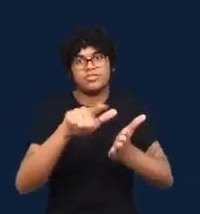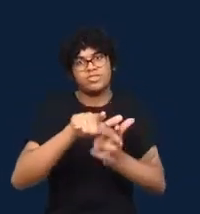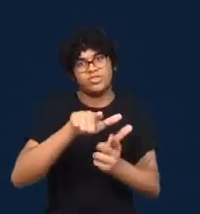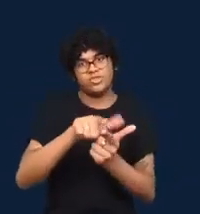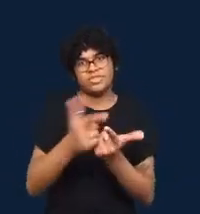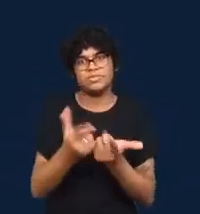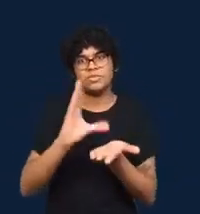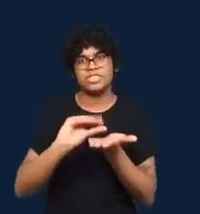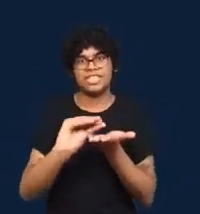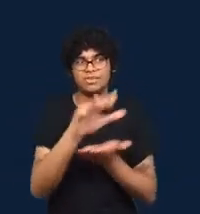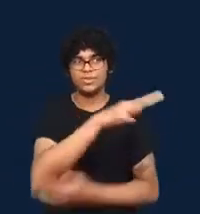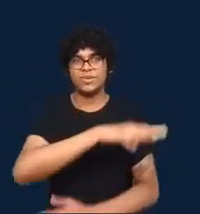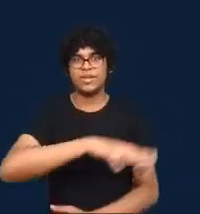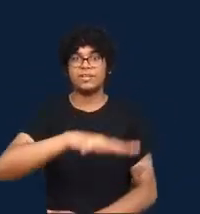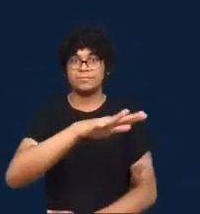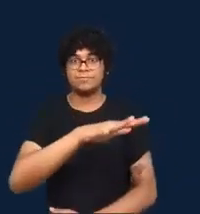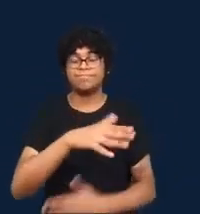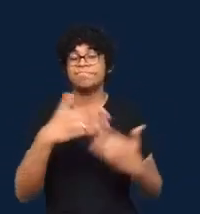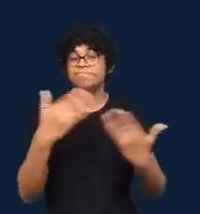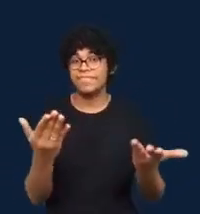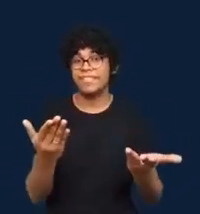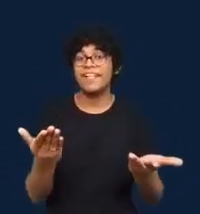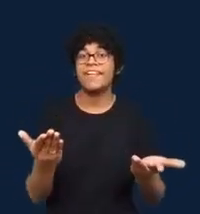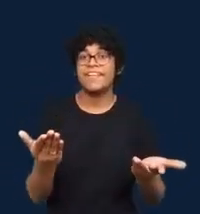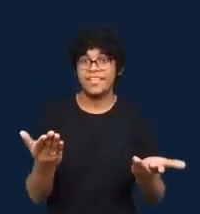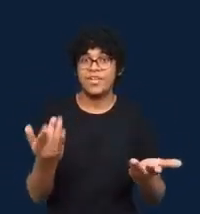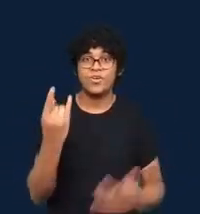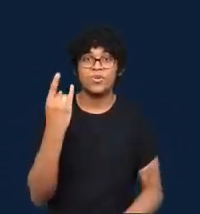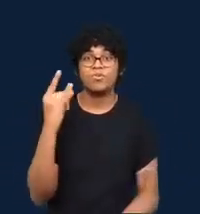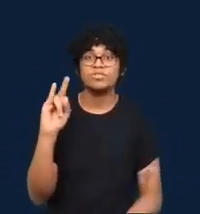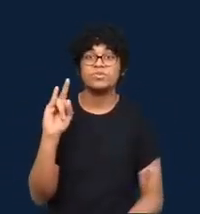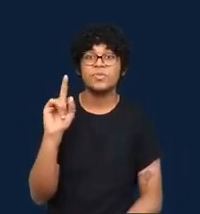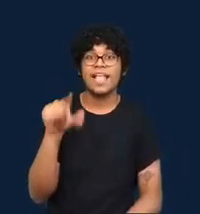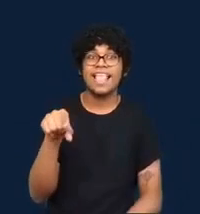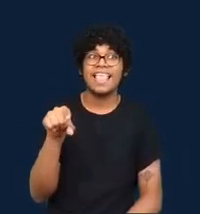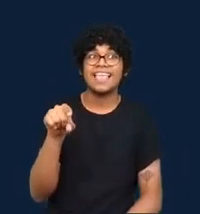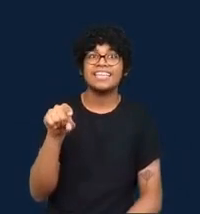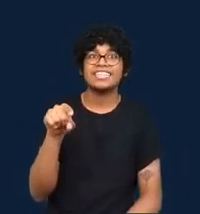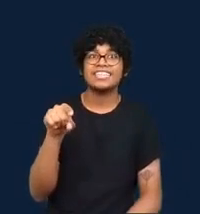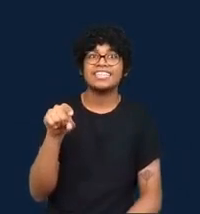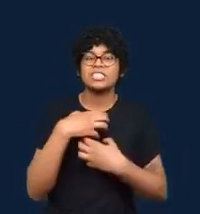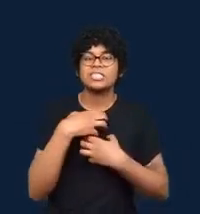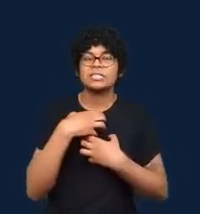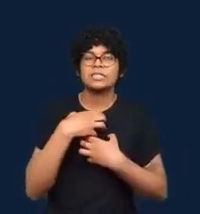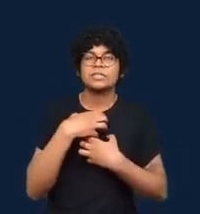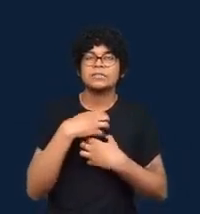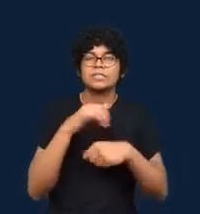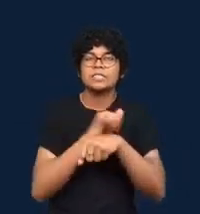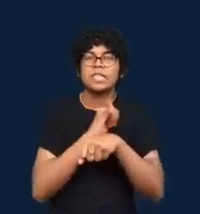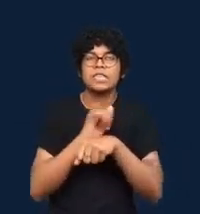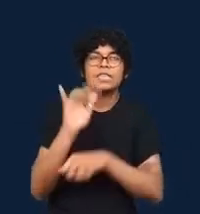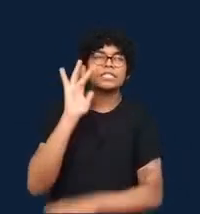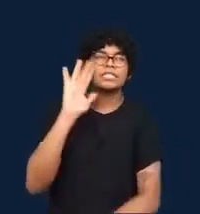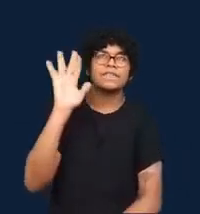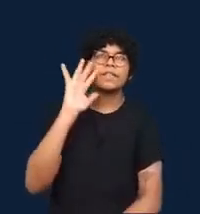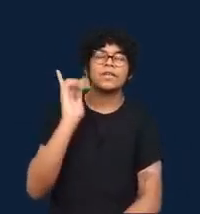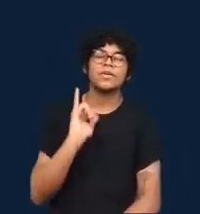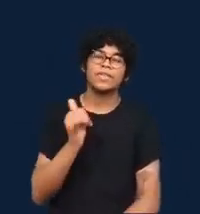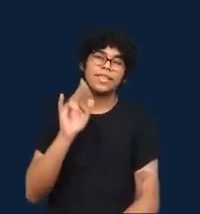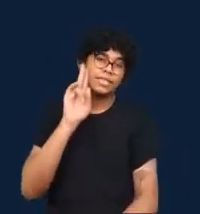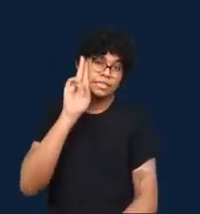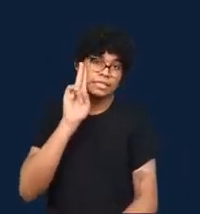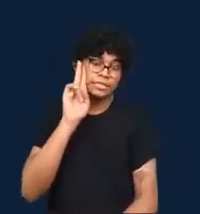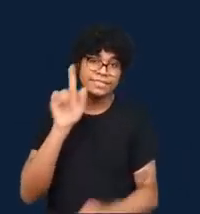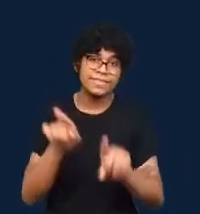finally, reflexive ways of telling or reflexive ways of storytelling also cultivate plurality